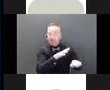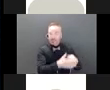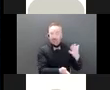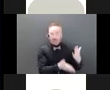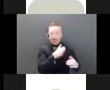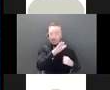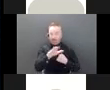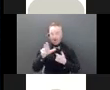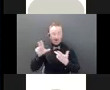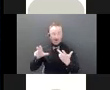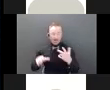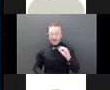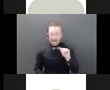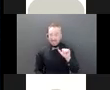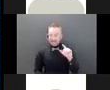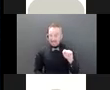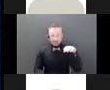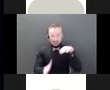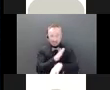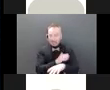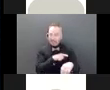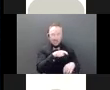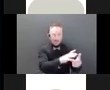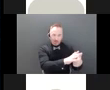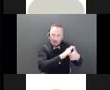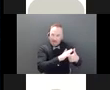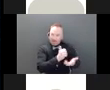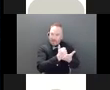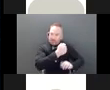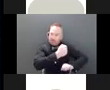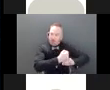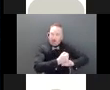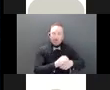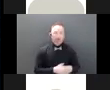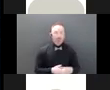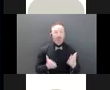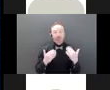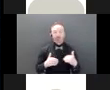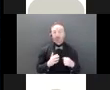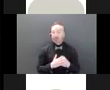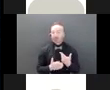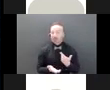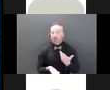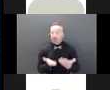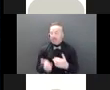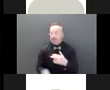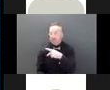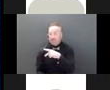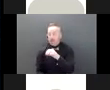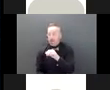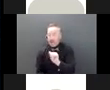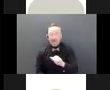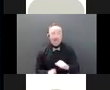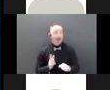There may be signs of financial mistreatment observed in dealings with you or with your power of attorney that might be shared with a trusted contact person,